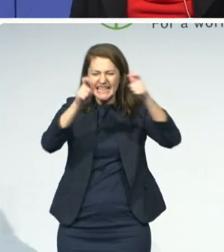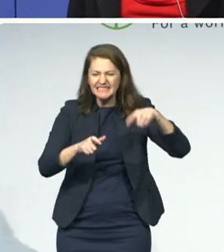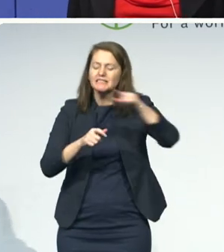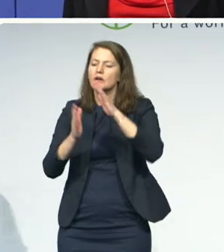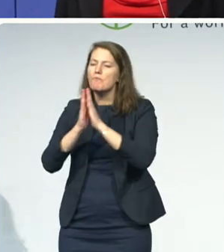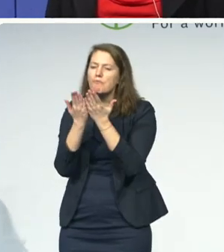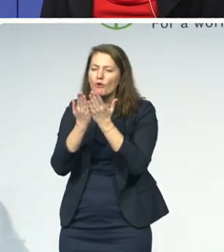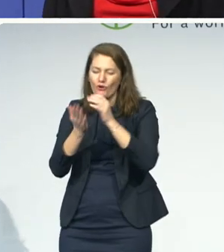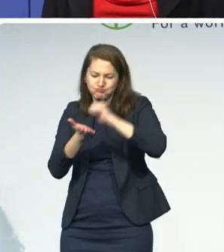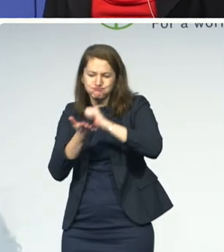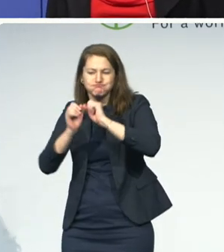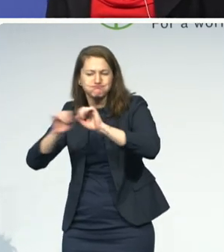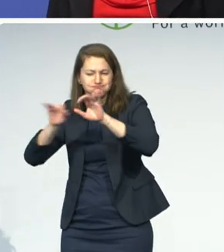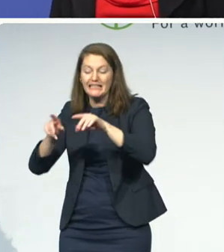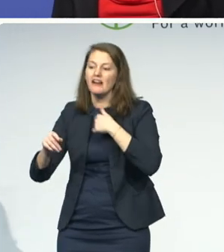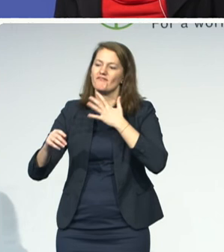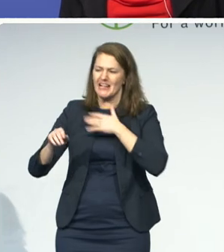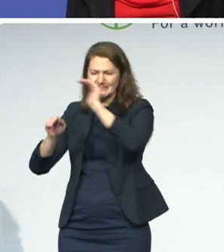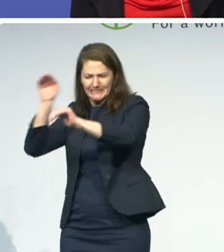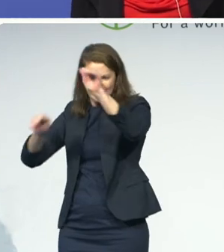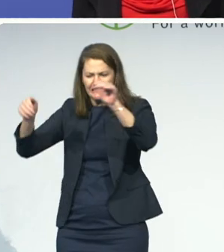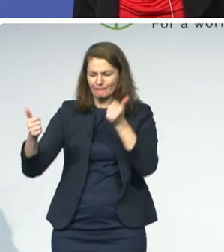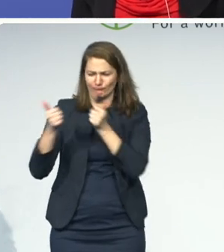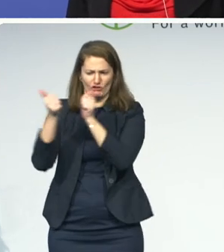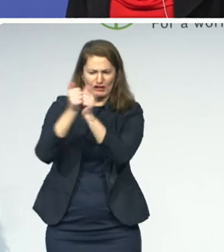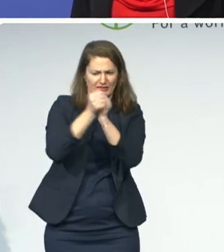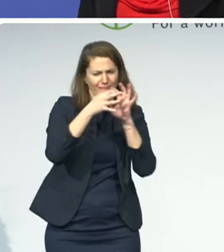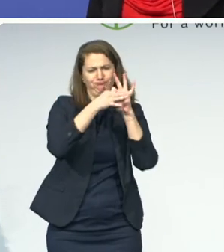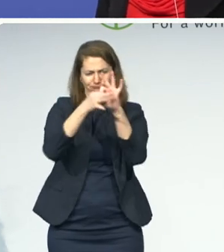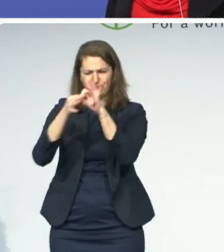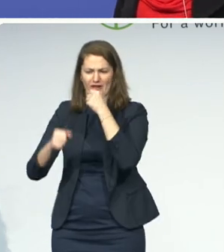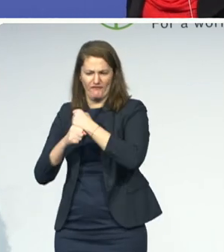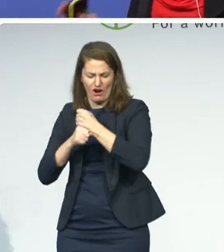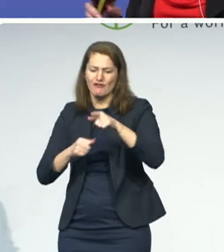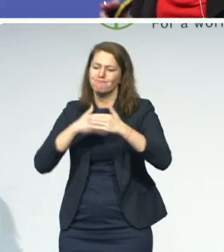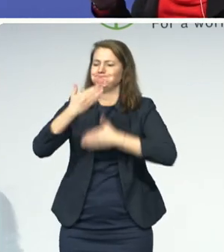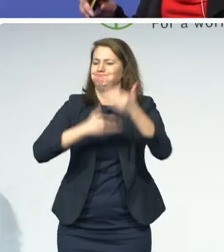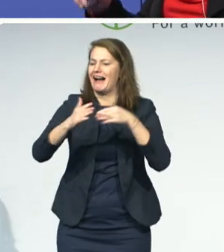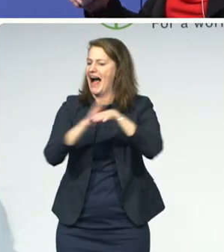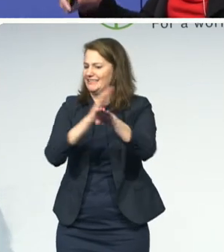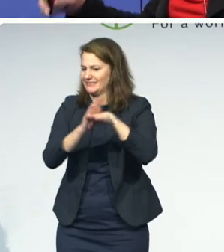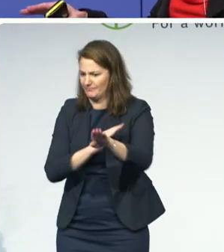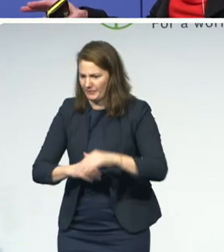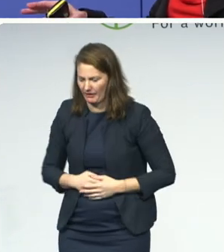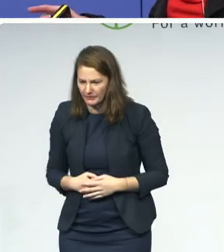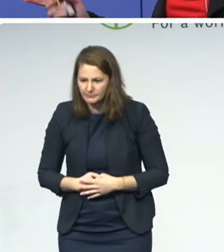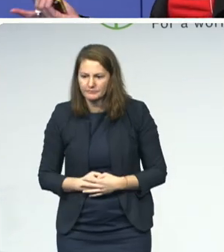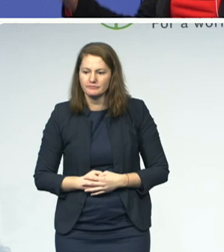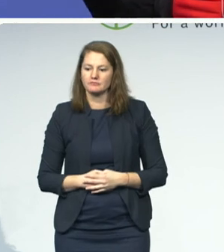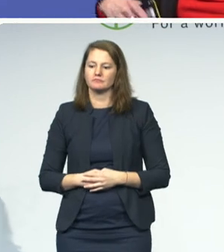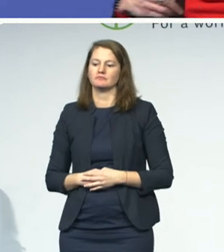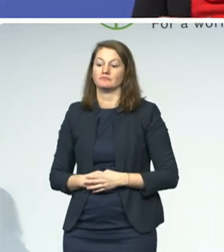And I'm happy to say that we have, just to go back to that, we have publishers now competing with each other